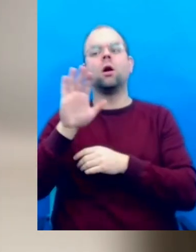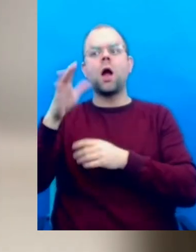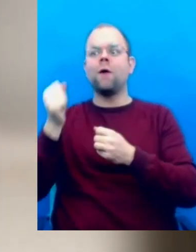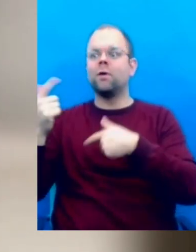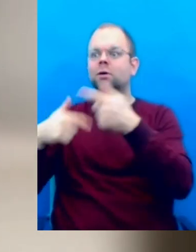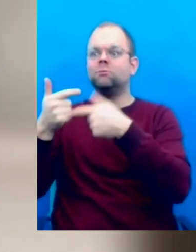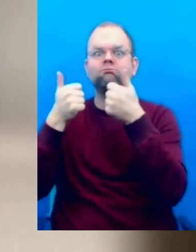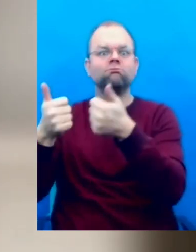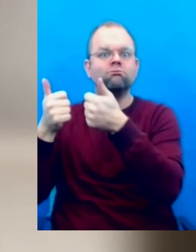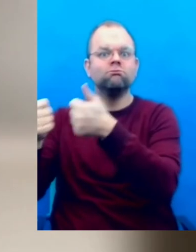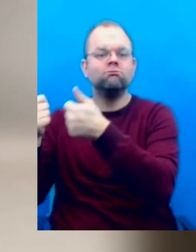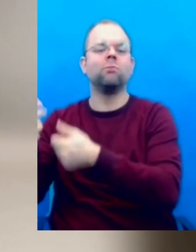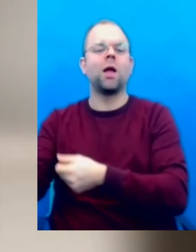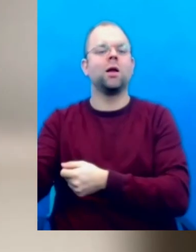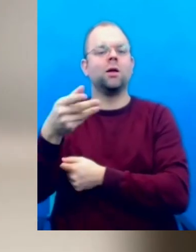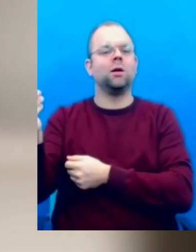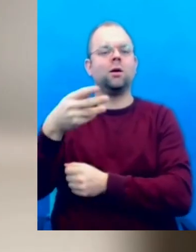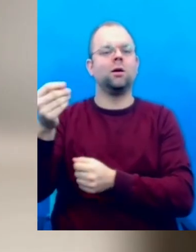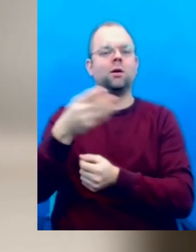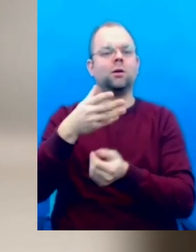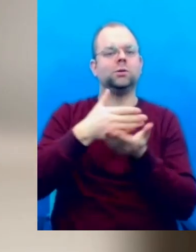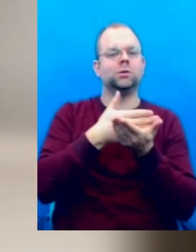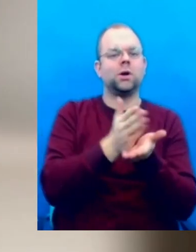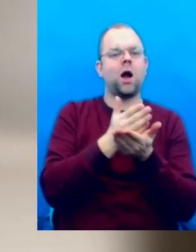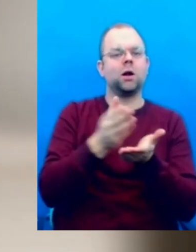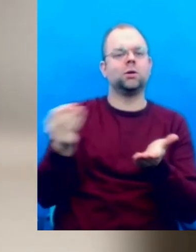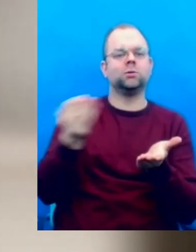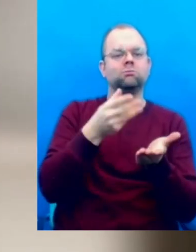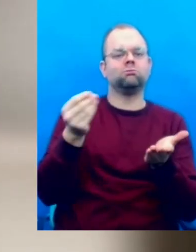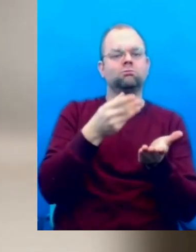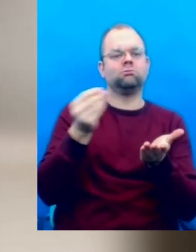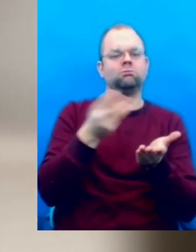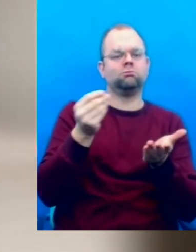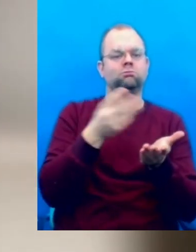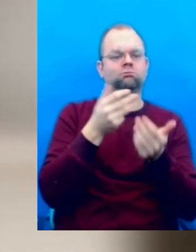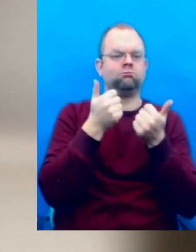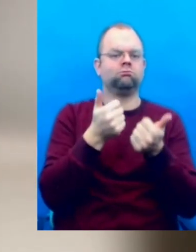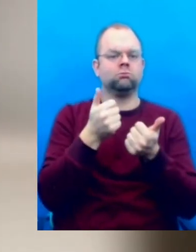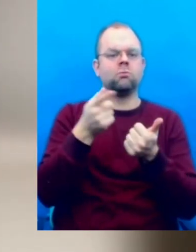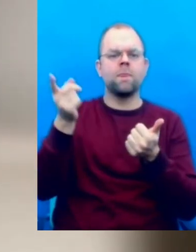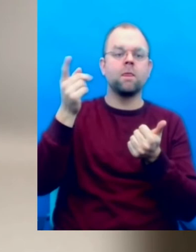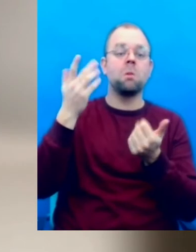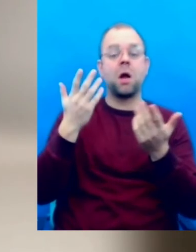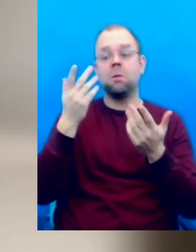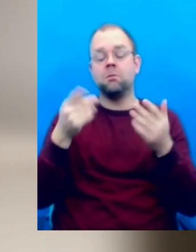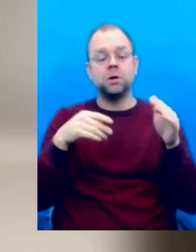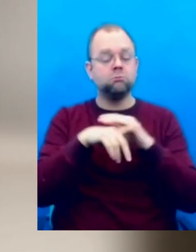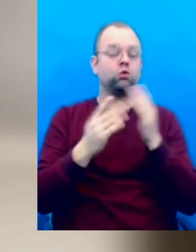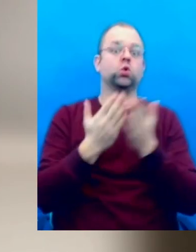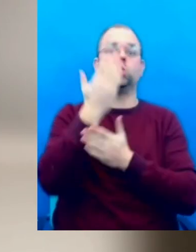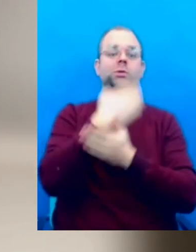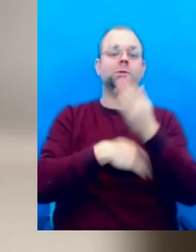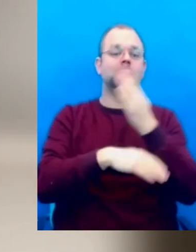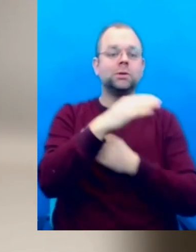disability or some new form. And so, basically, what we believe and what we see in our impact model,